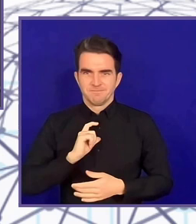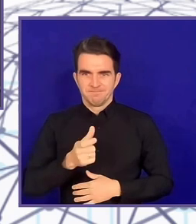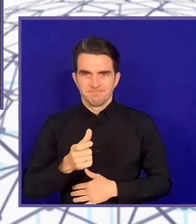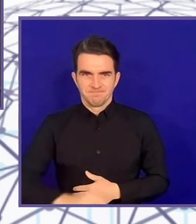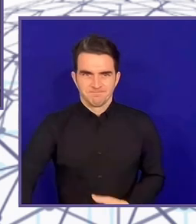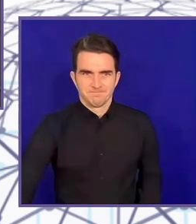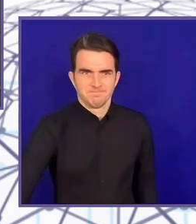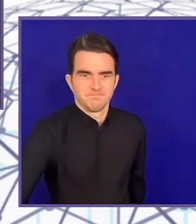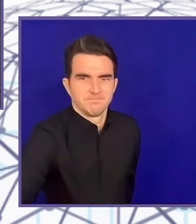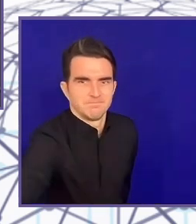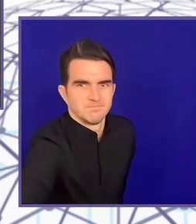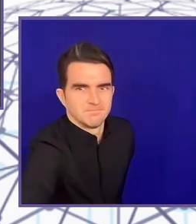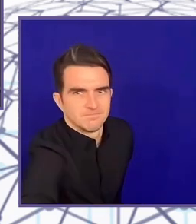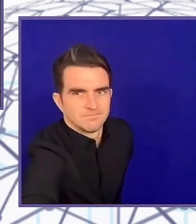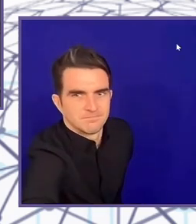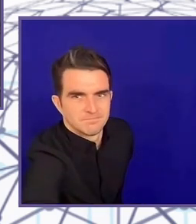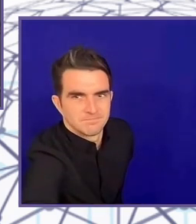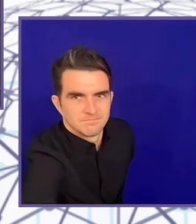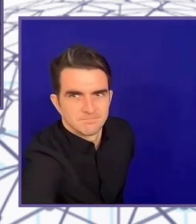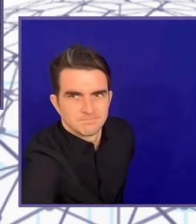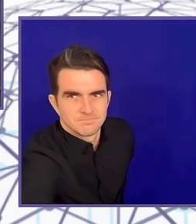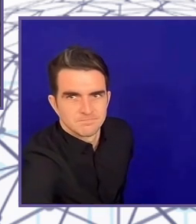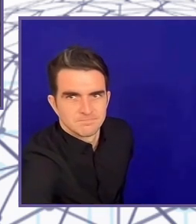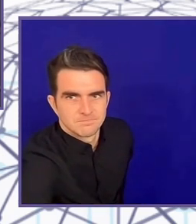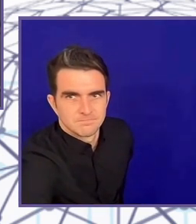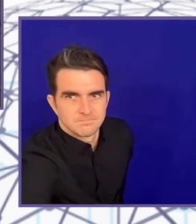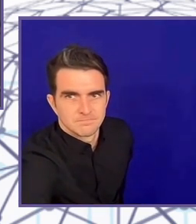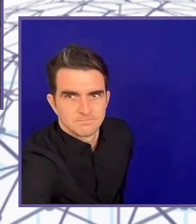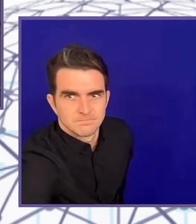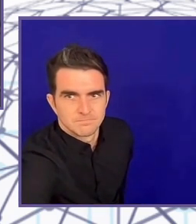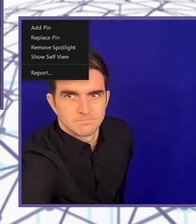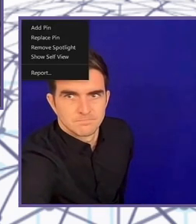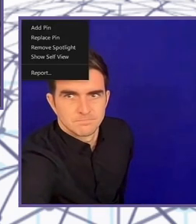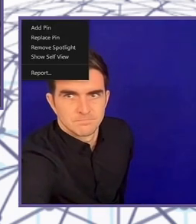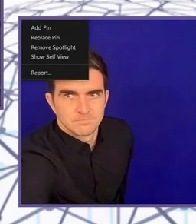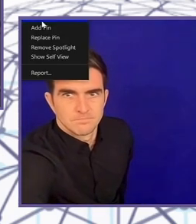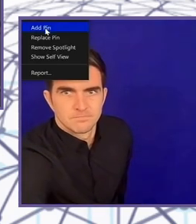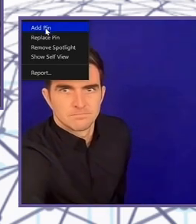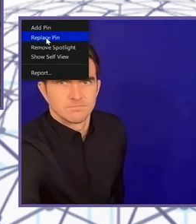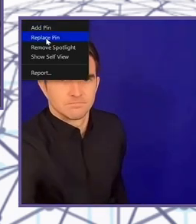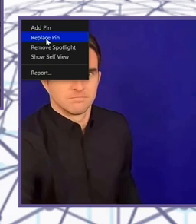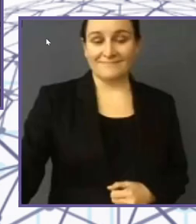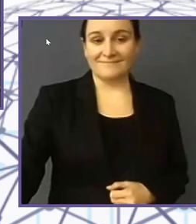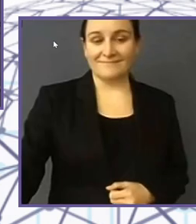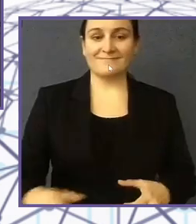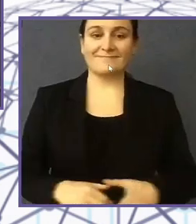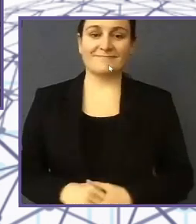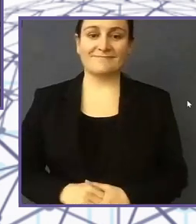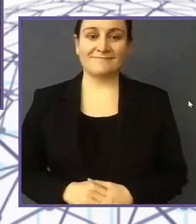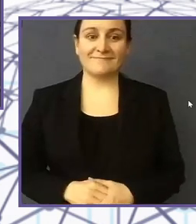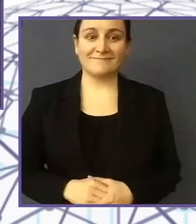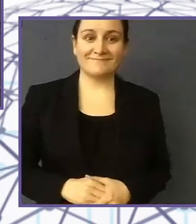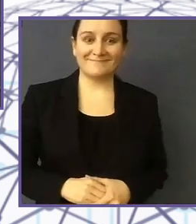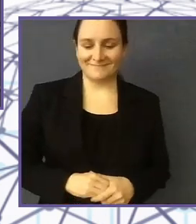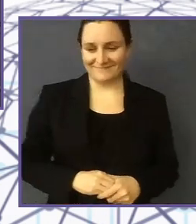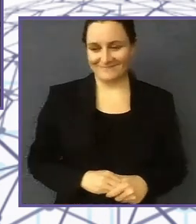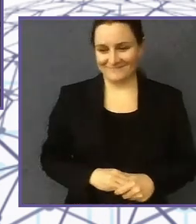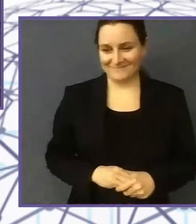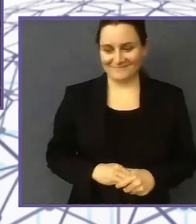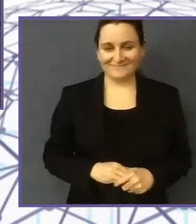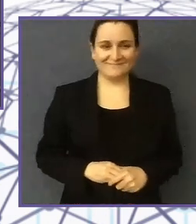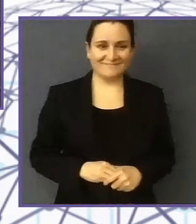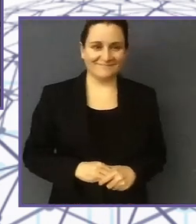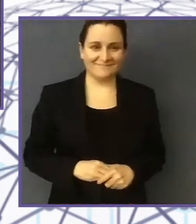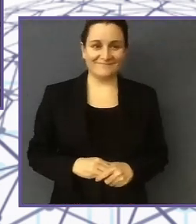Yeah. Thank you so much. I'm Chantal Kanyabutembo and I'm also a representative of a hoop of Epilepsy Alliance